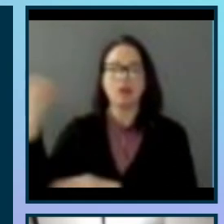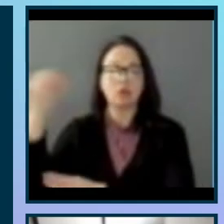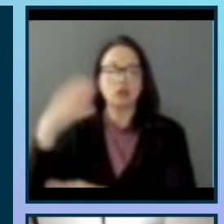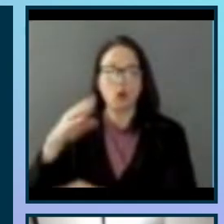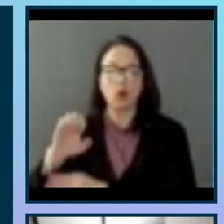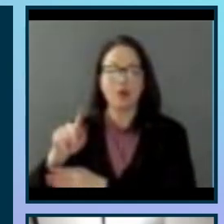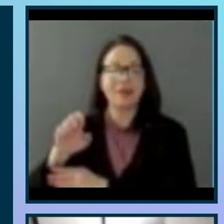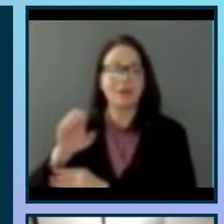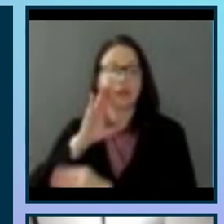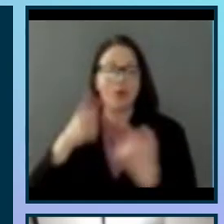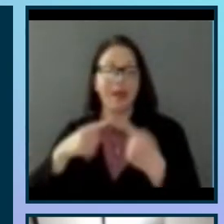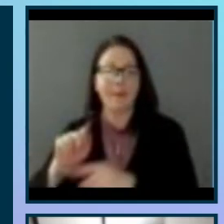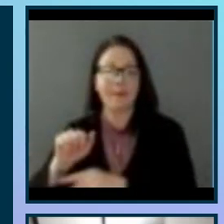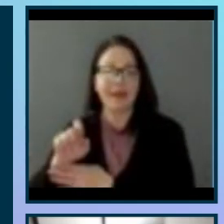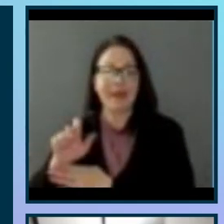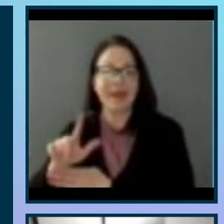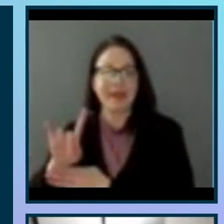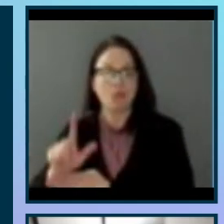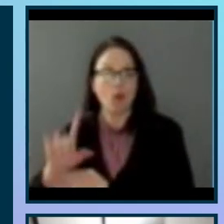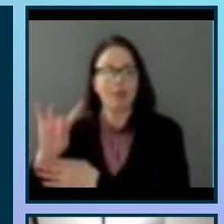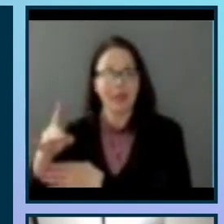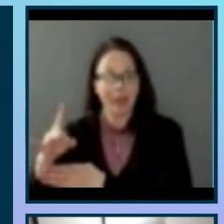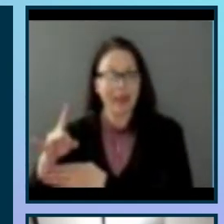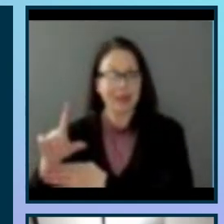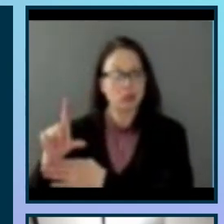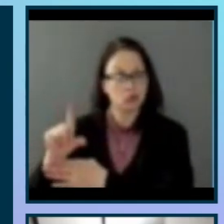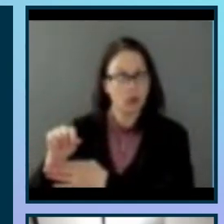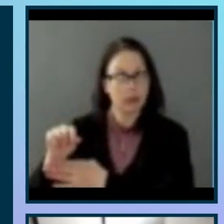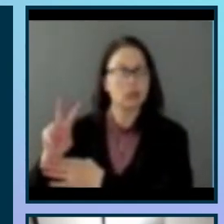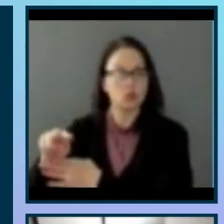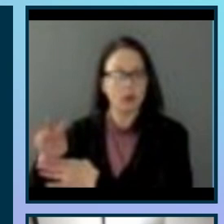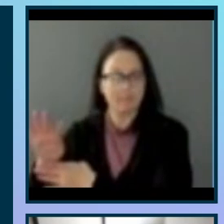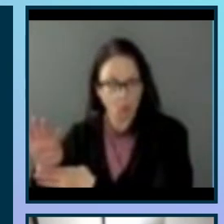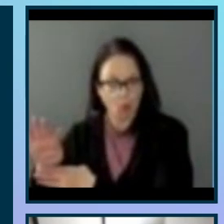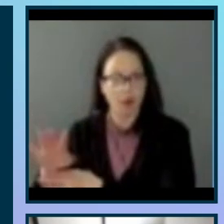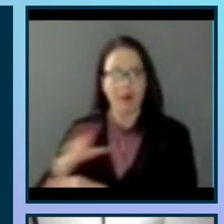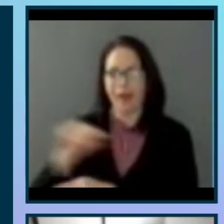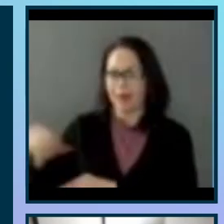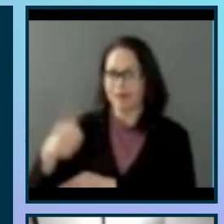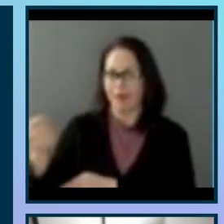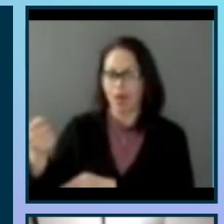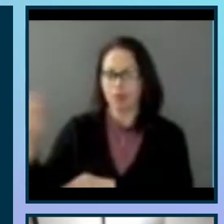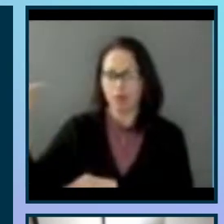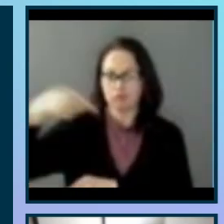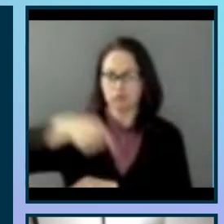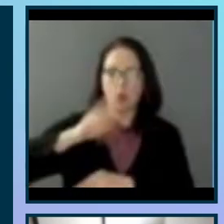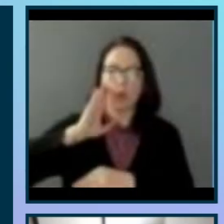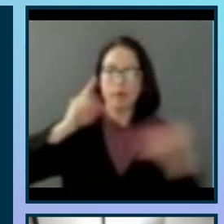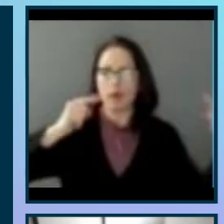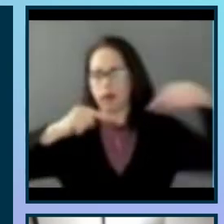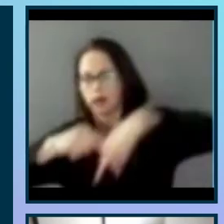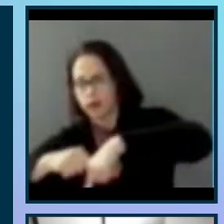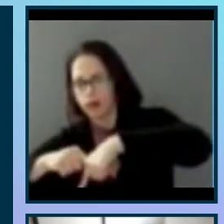8, 2024. And the other line is going to the annual solar eclipse that's